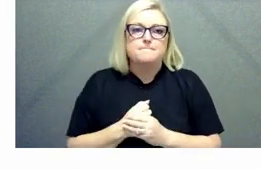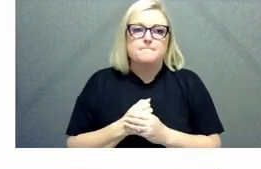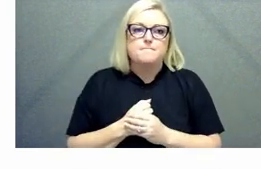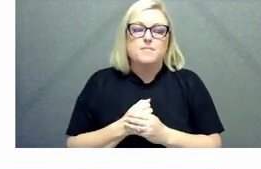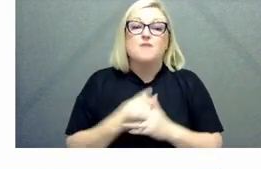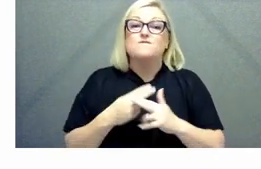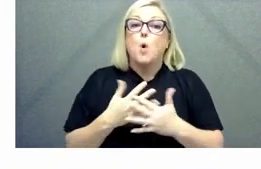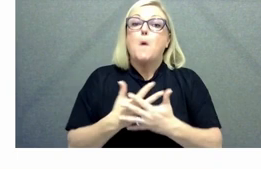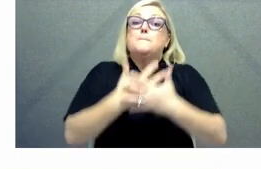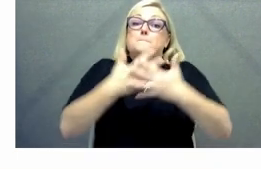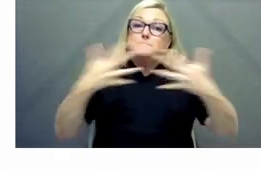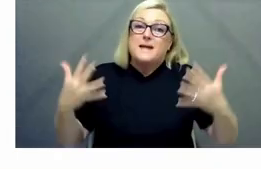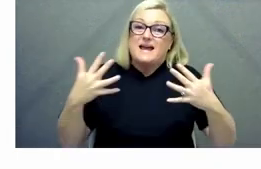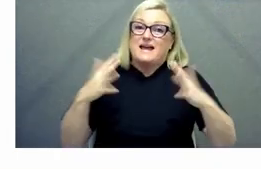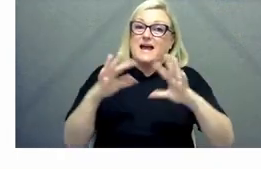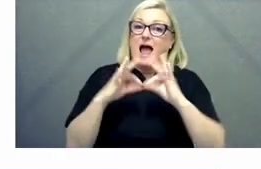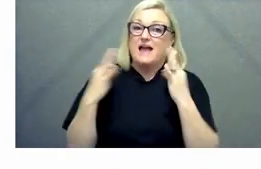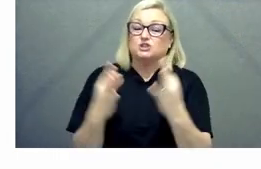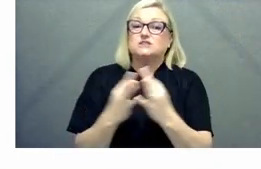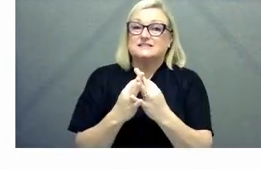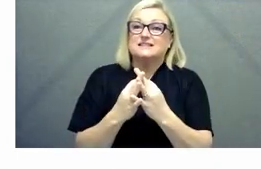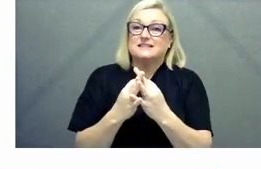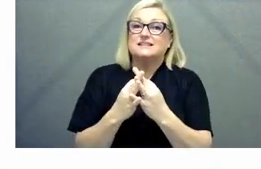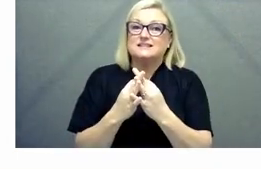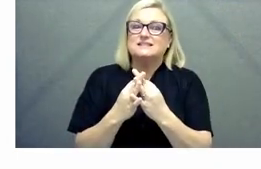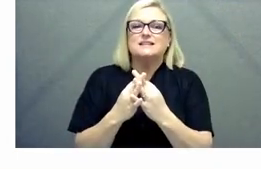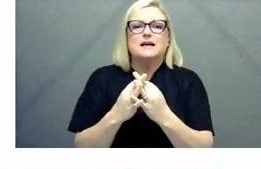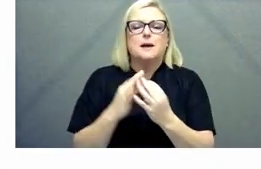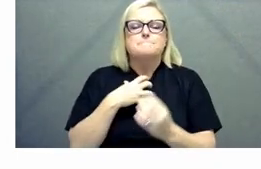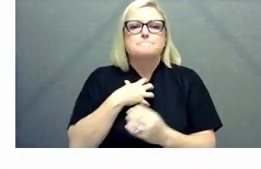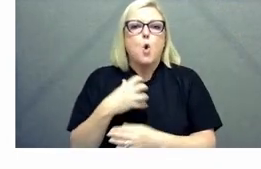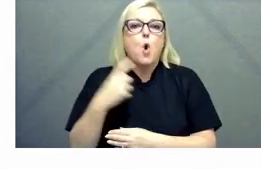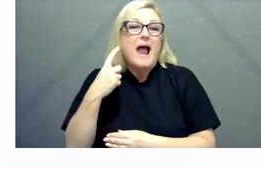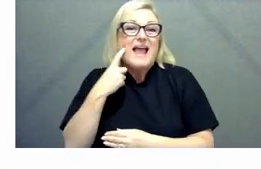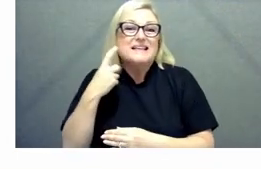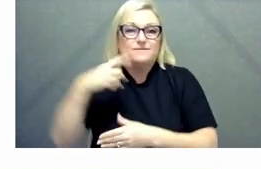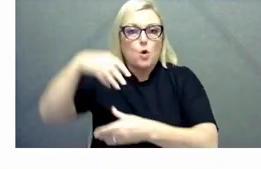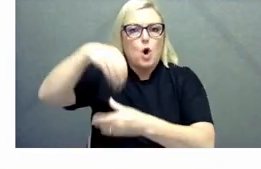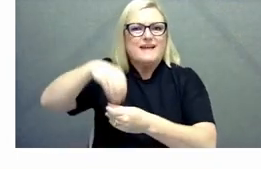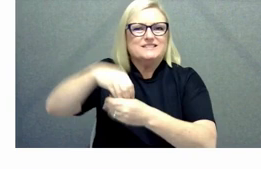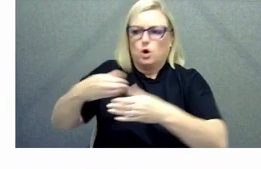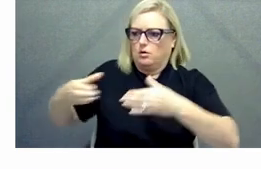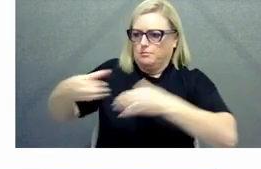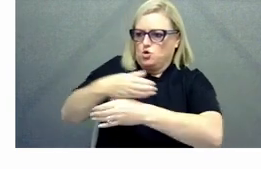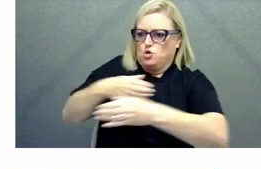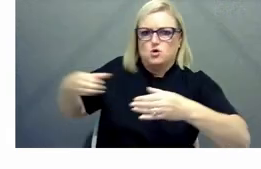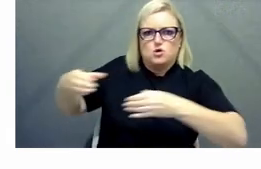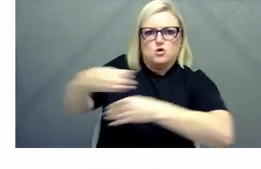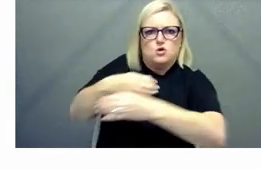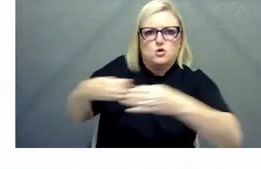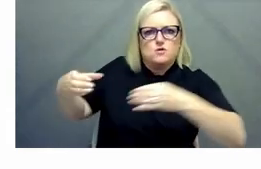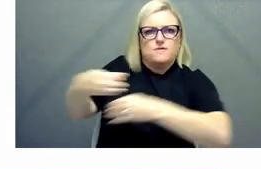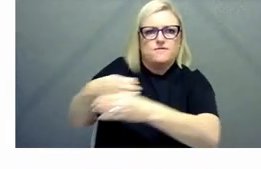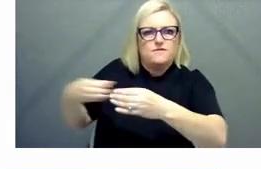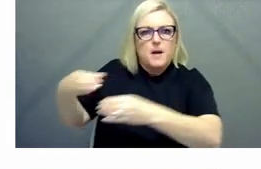larger agencies is often kind of more seamless within an agency again with a mindset to say this is actually